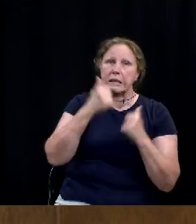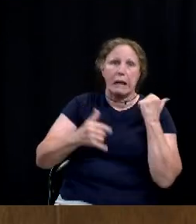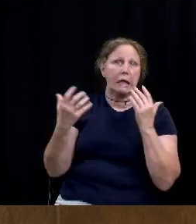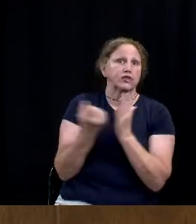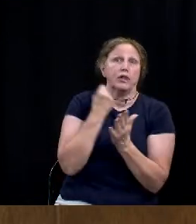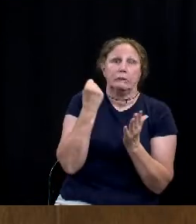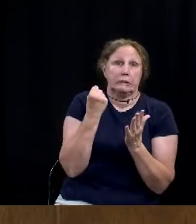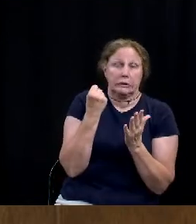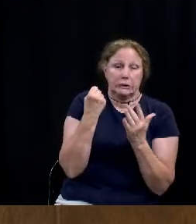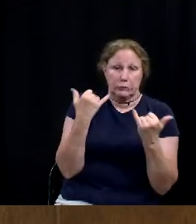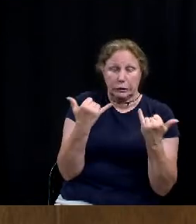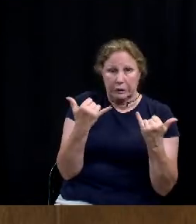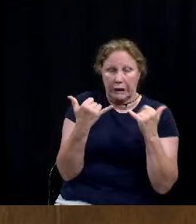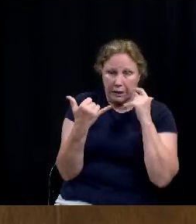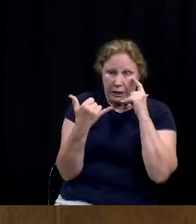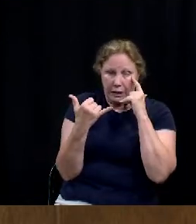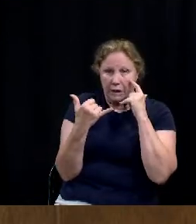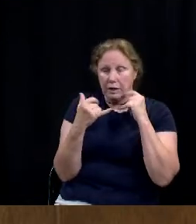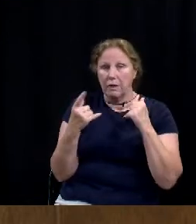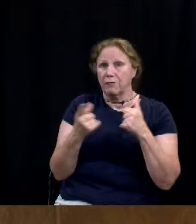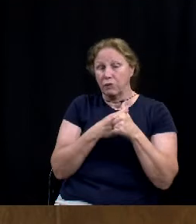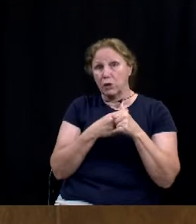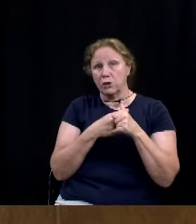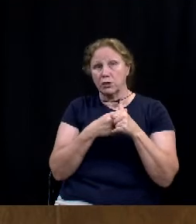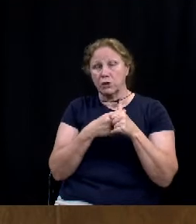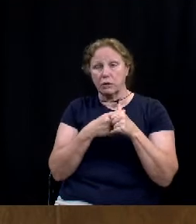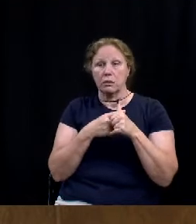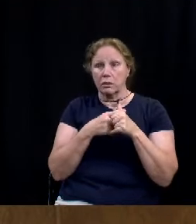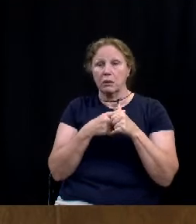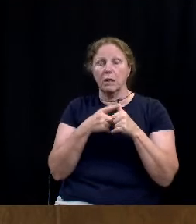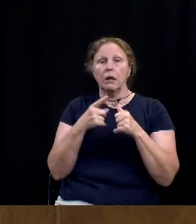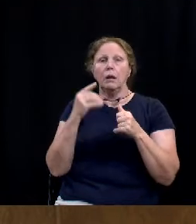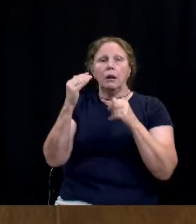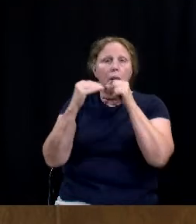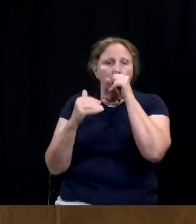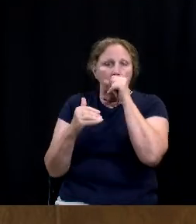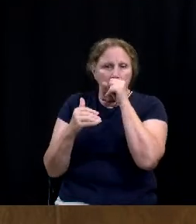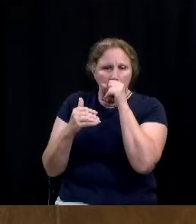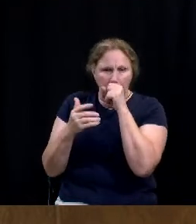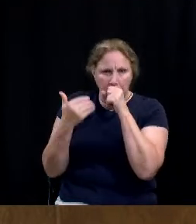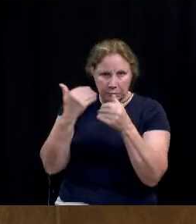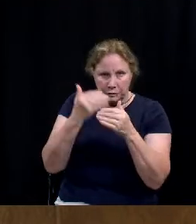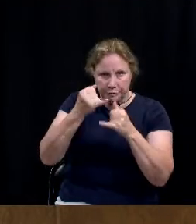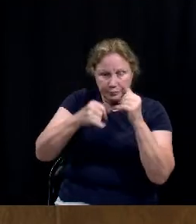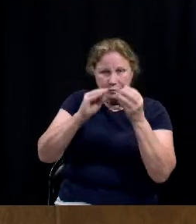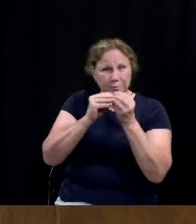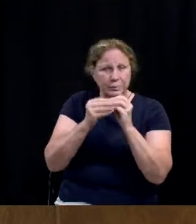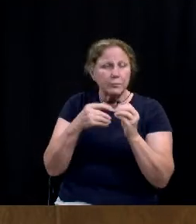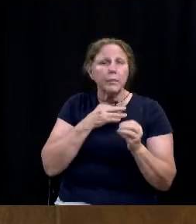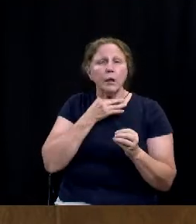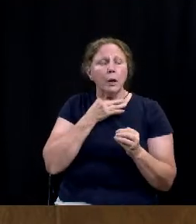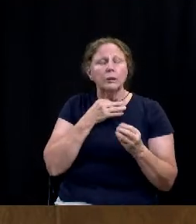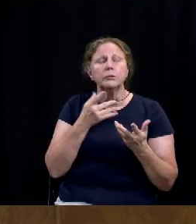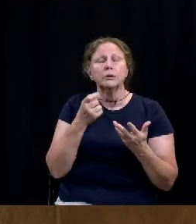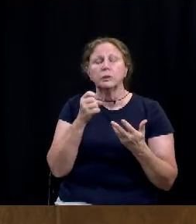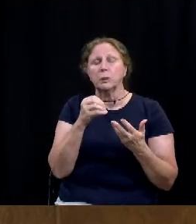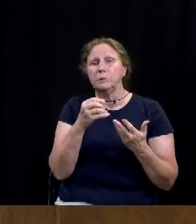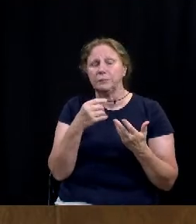today. And it's our first... kind of our first and last look as far as the final numbers. Yeah. So, I'm a little hesitant